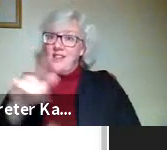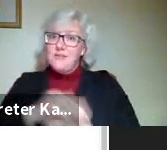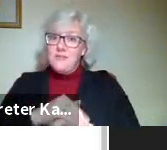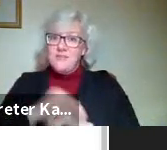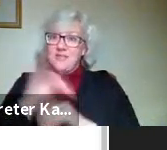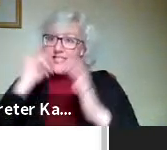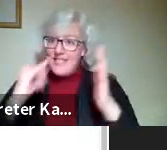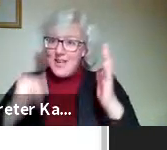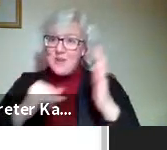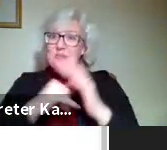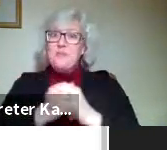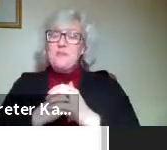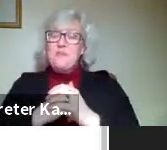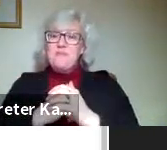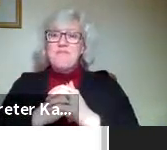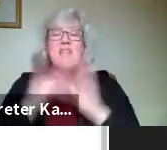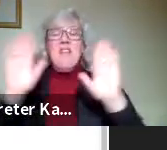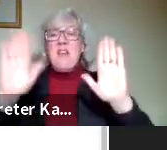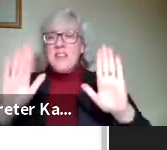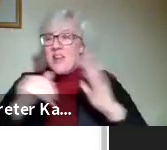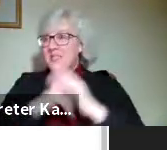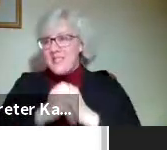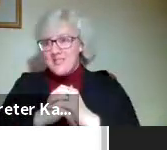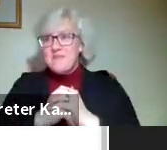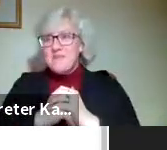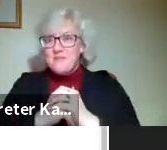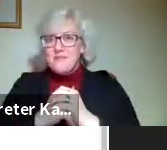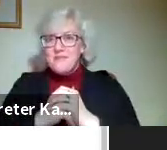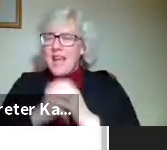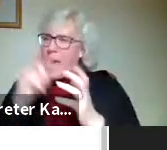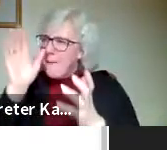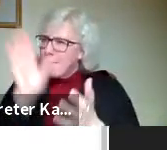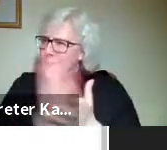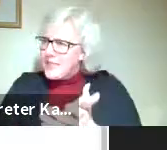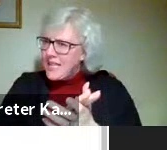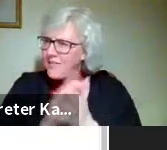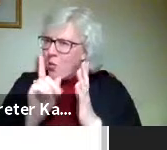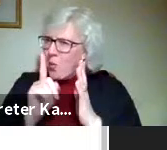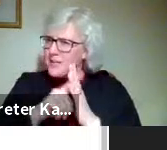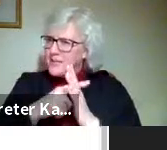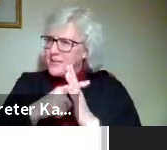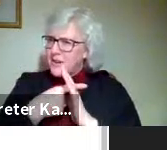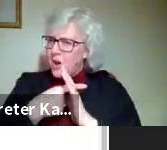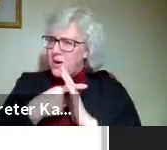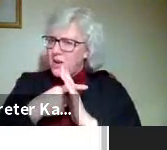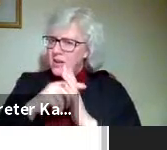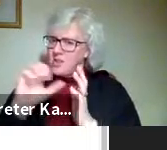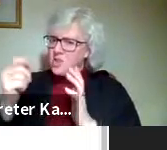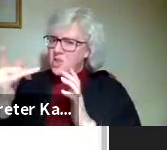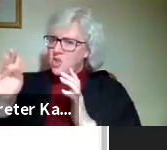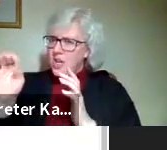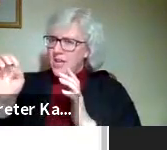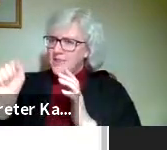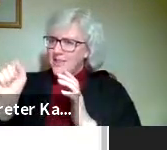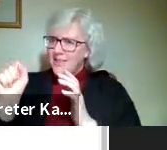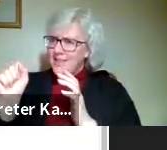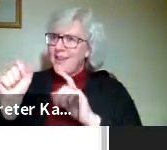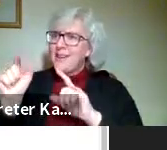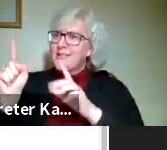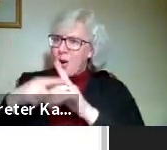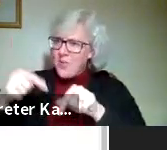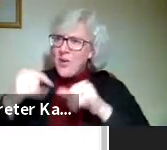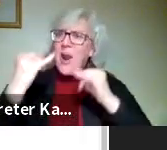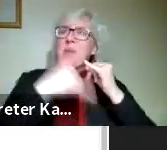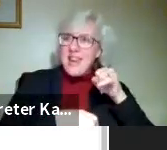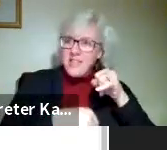design. It's fantastic. And, and I believe we started with Chelsea and we ended with Chelsea. And she